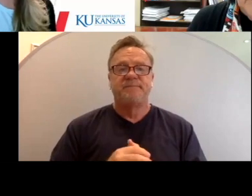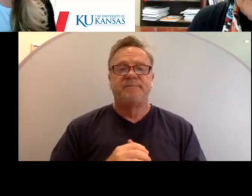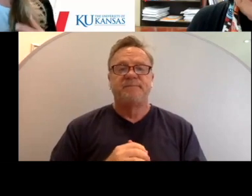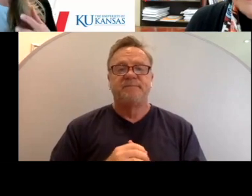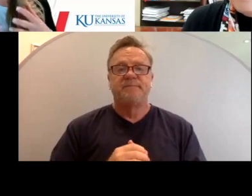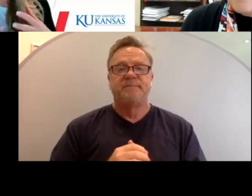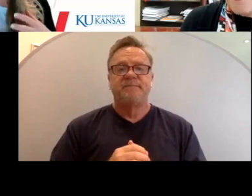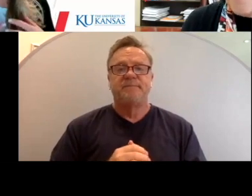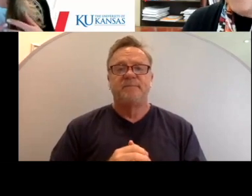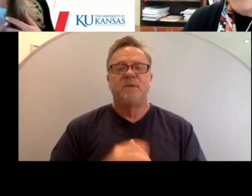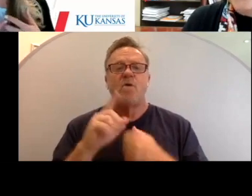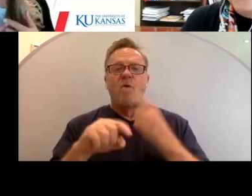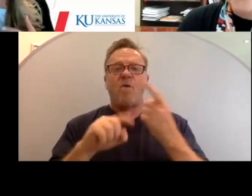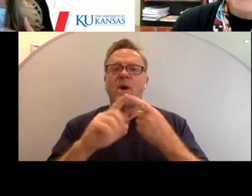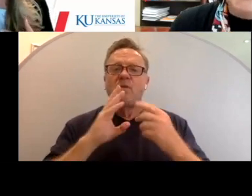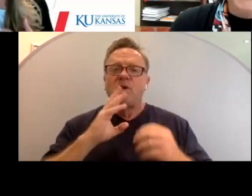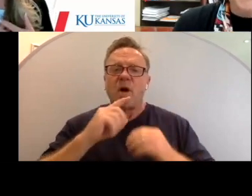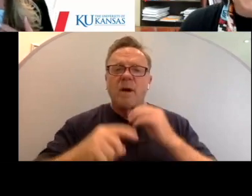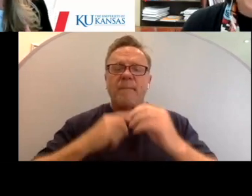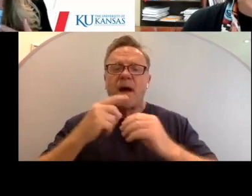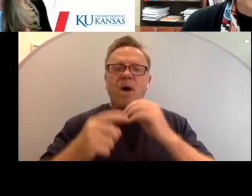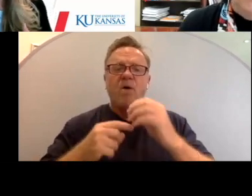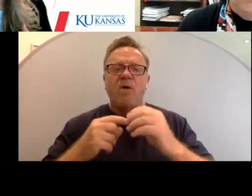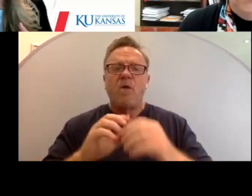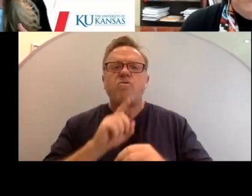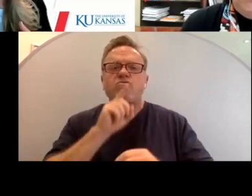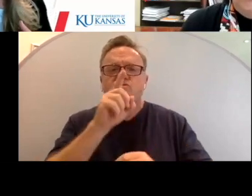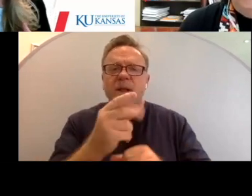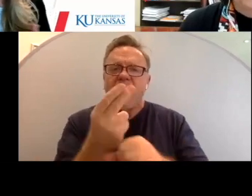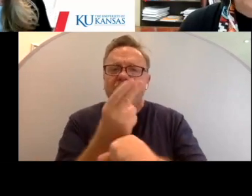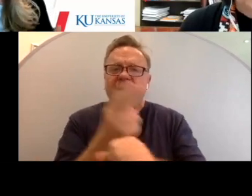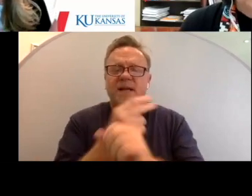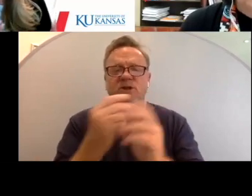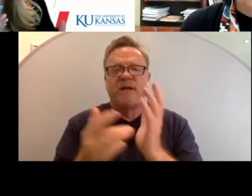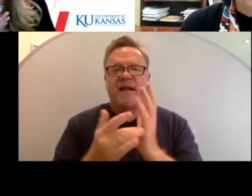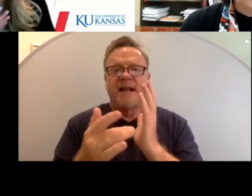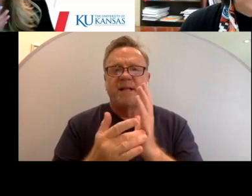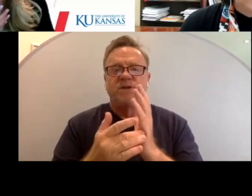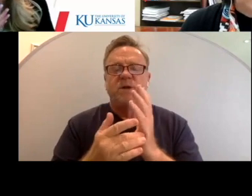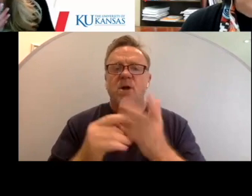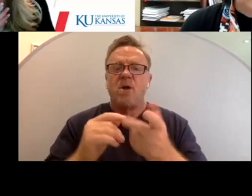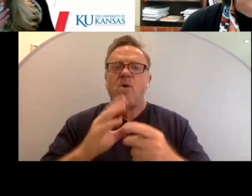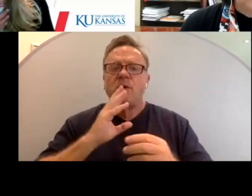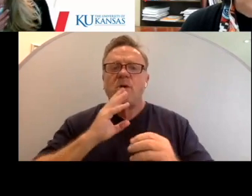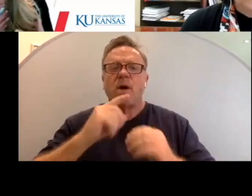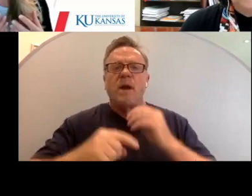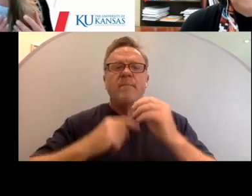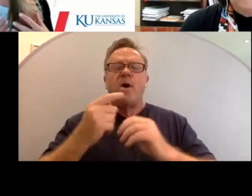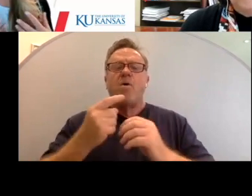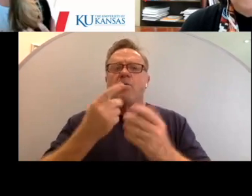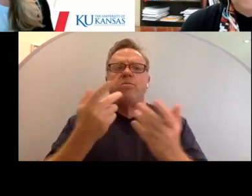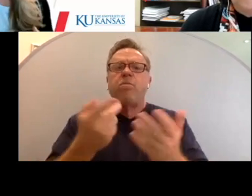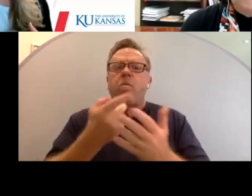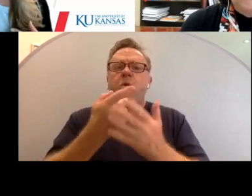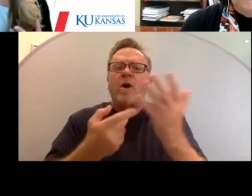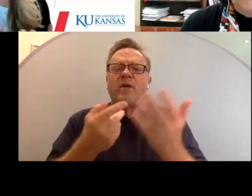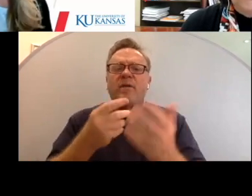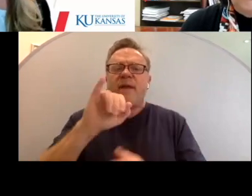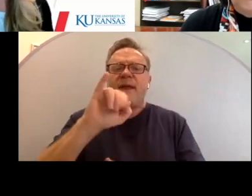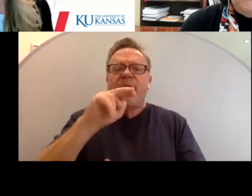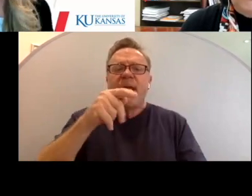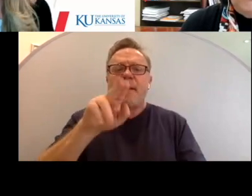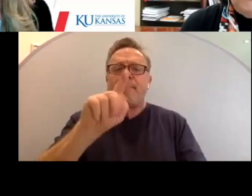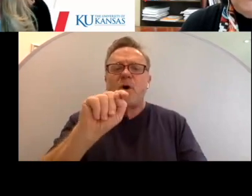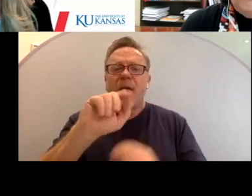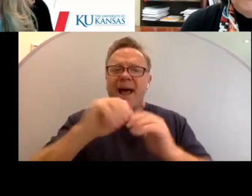And so when we're going to talk about the real applications of technology, we're going to talk about what are the inputs, how people